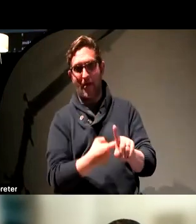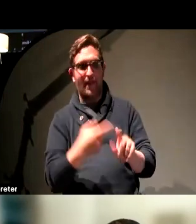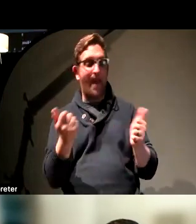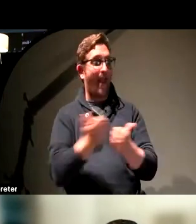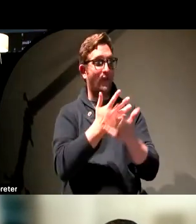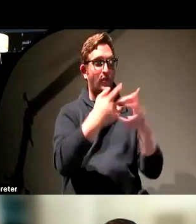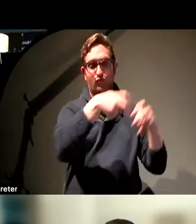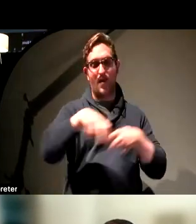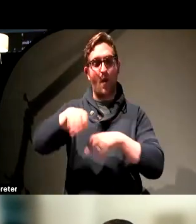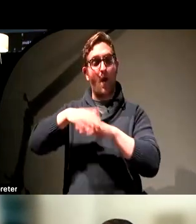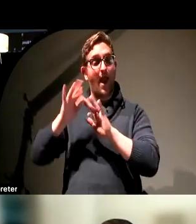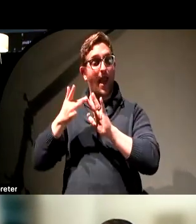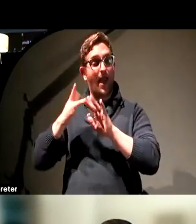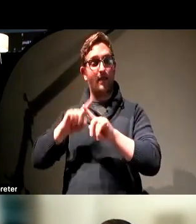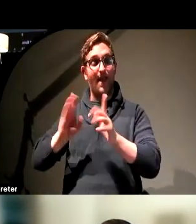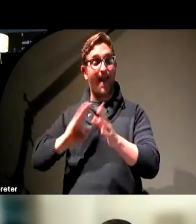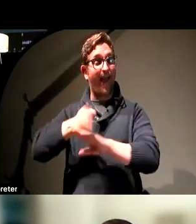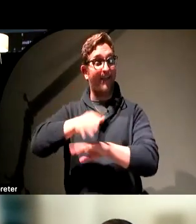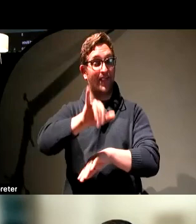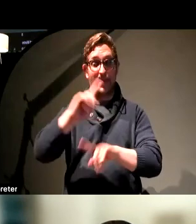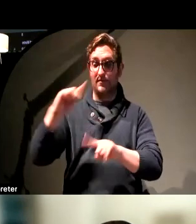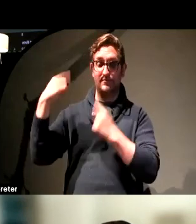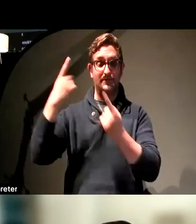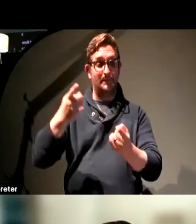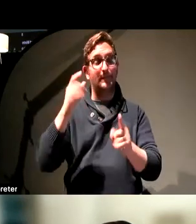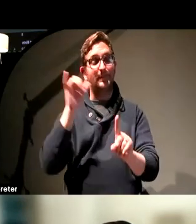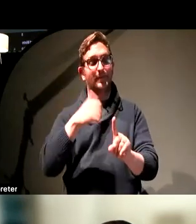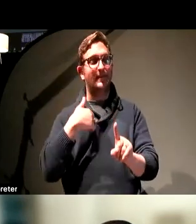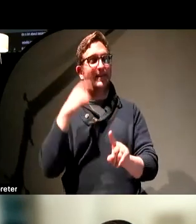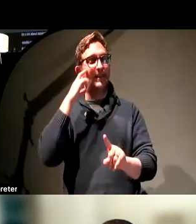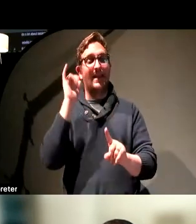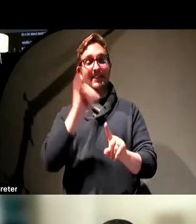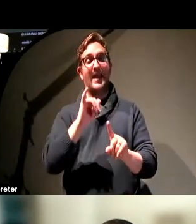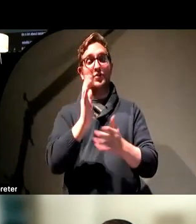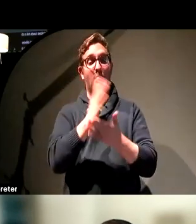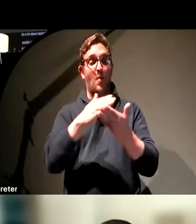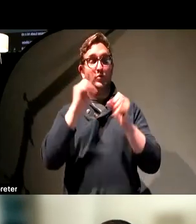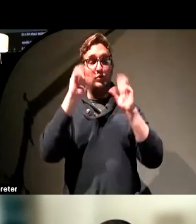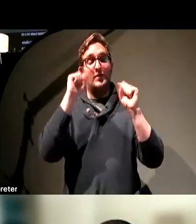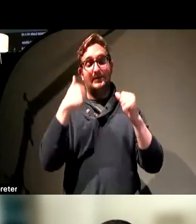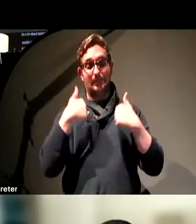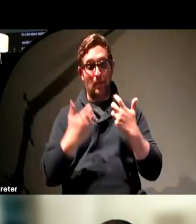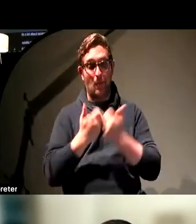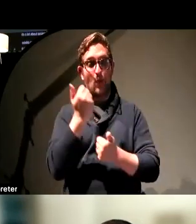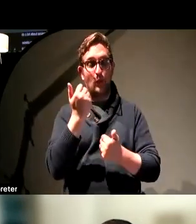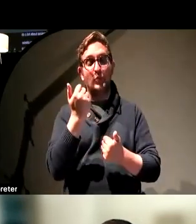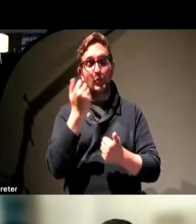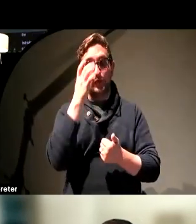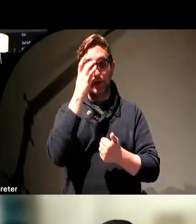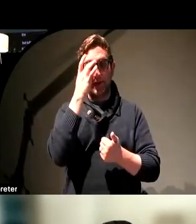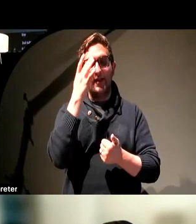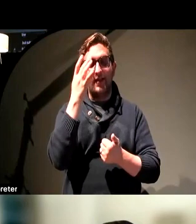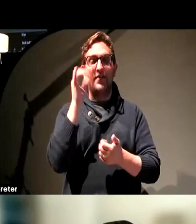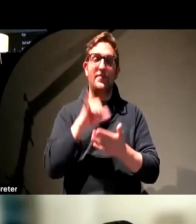But subsequent to that time, since then, I think that's a piece that has surprised me. So yeah, that's a